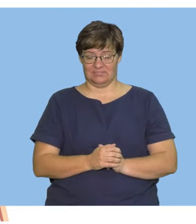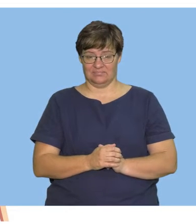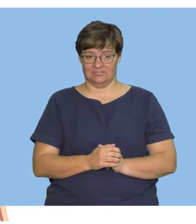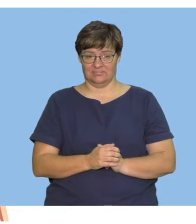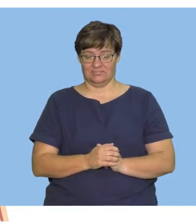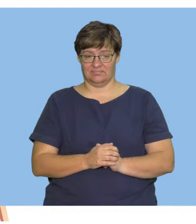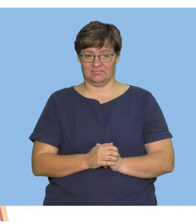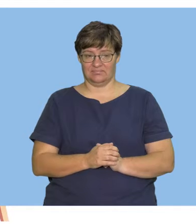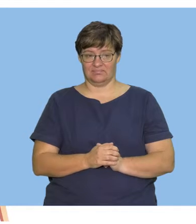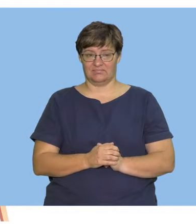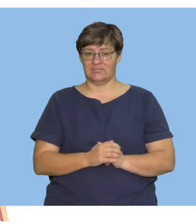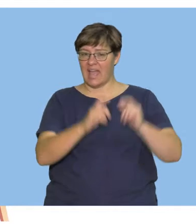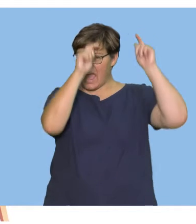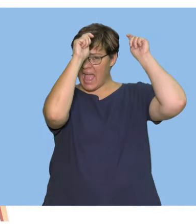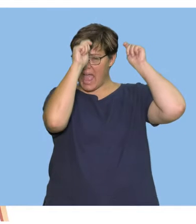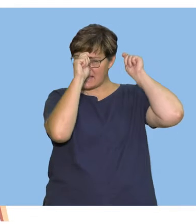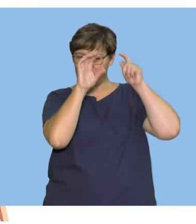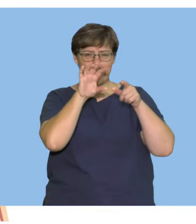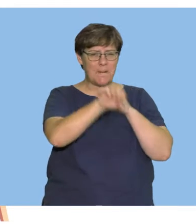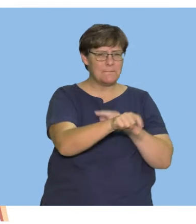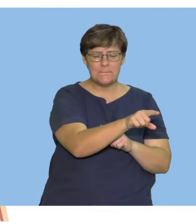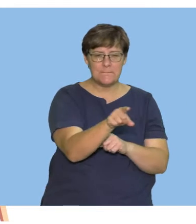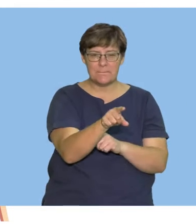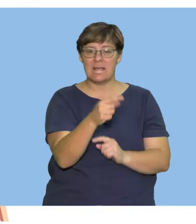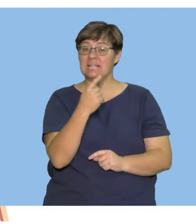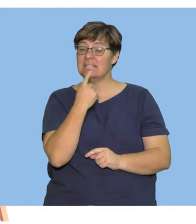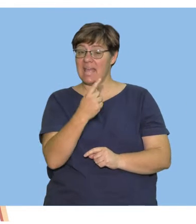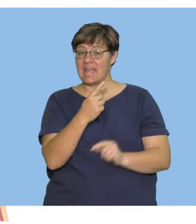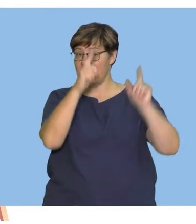Find the hat in the picture and say hat.